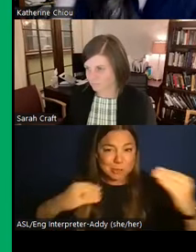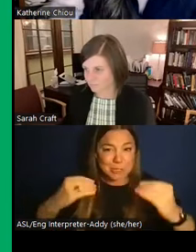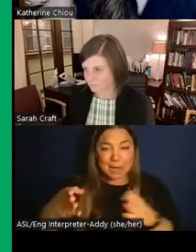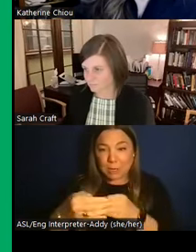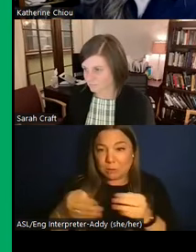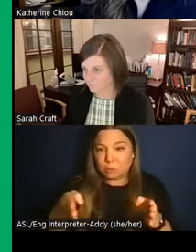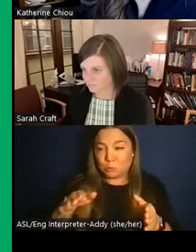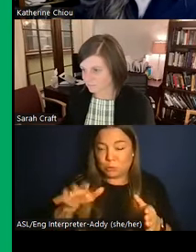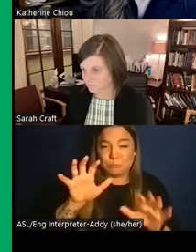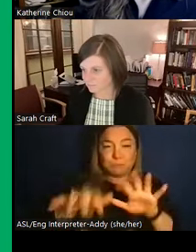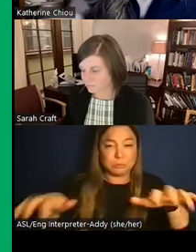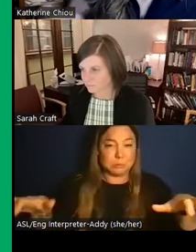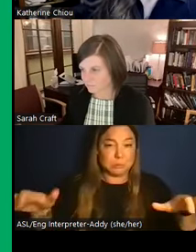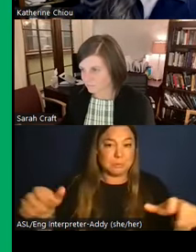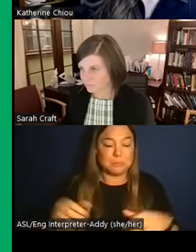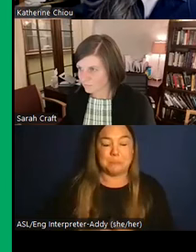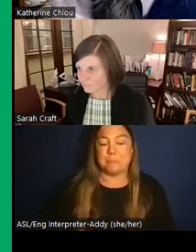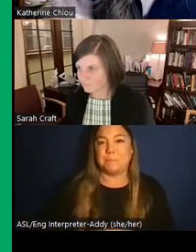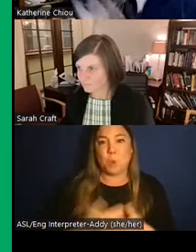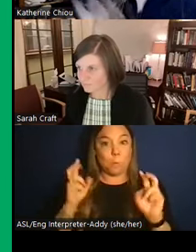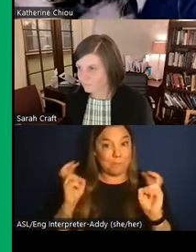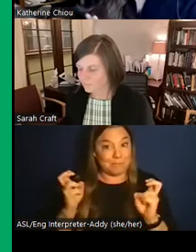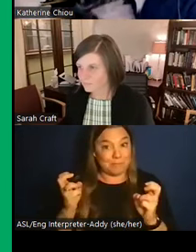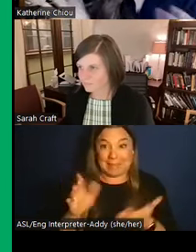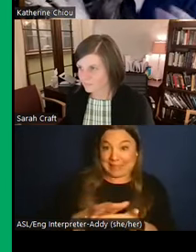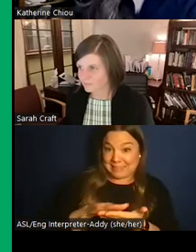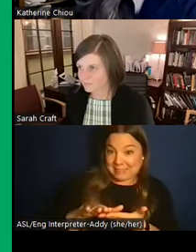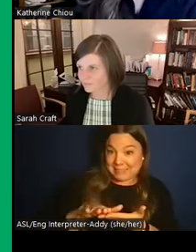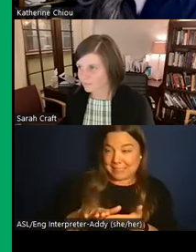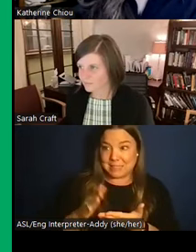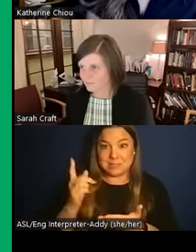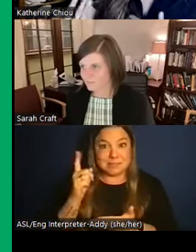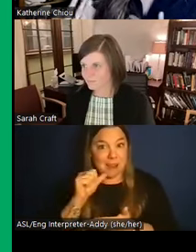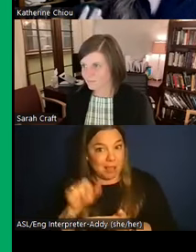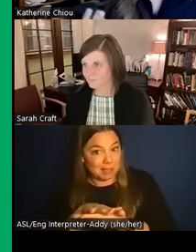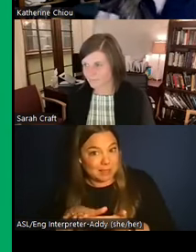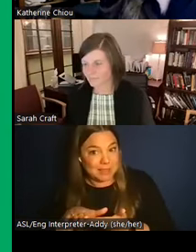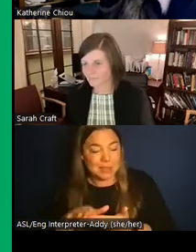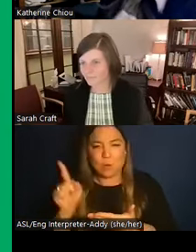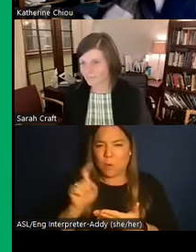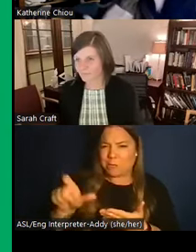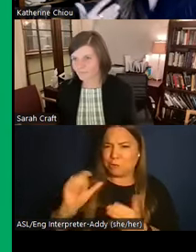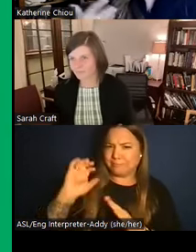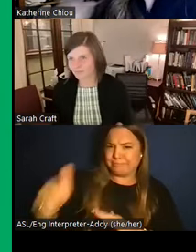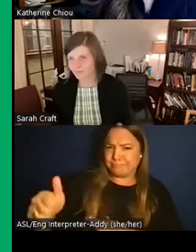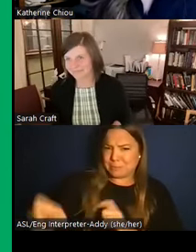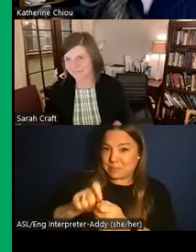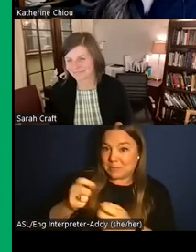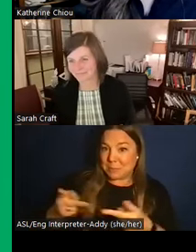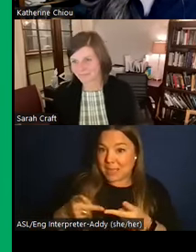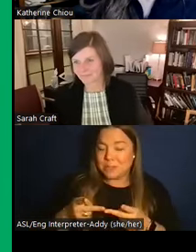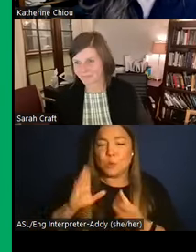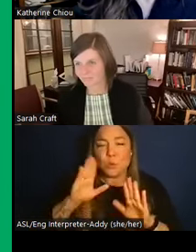even the idea of like, what's clean and what's not where things should take place. I know a lot of us that travel to places like the UK